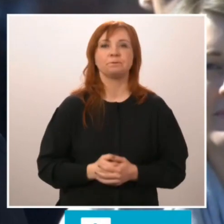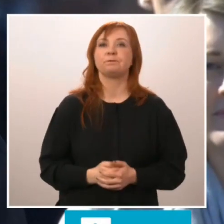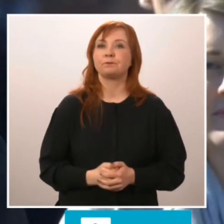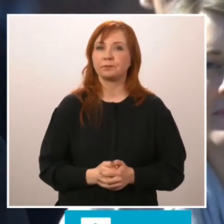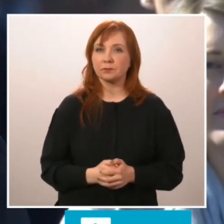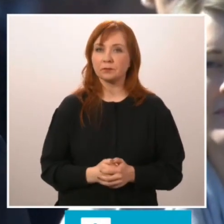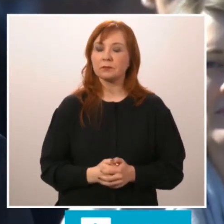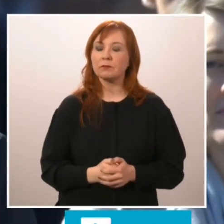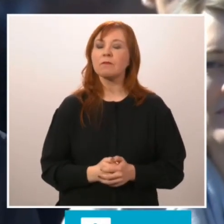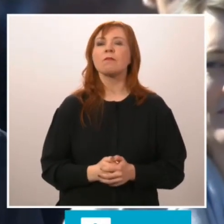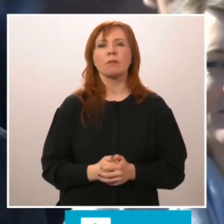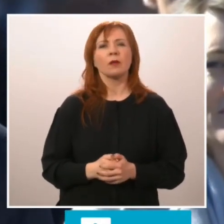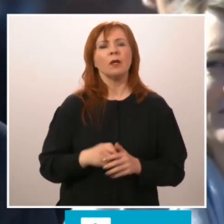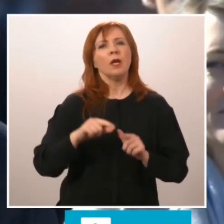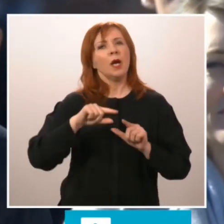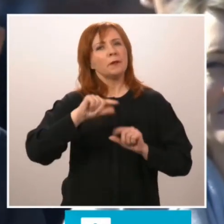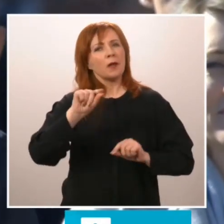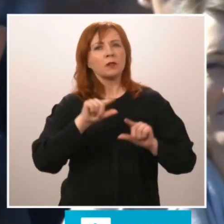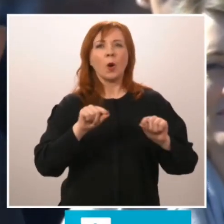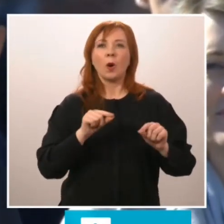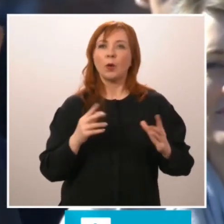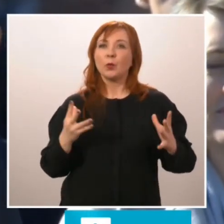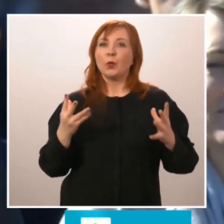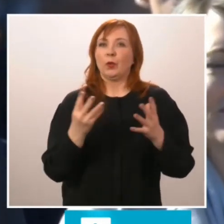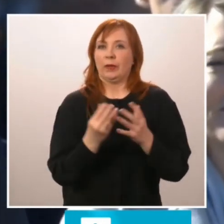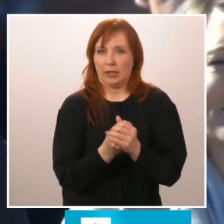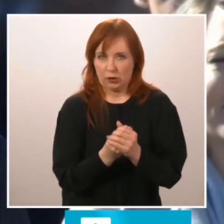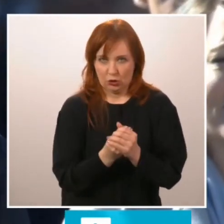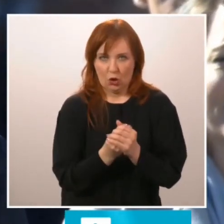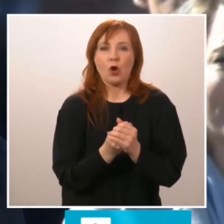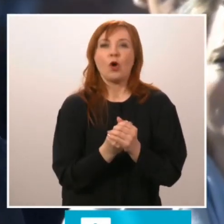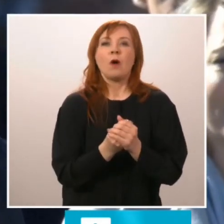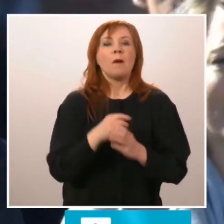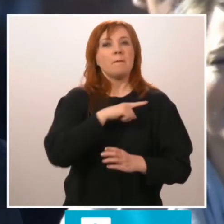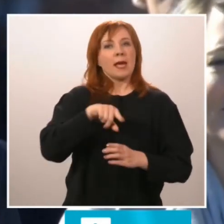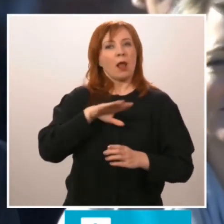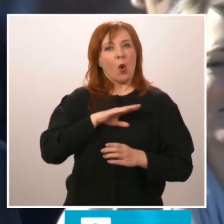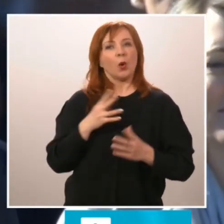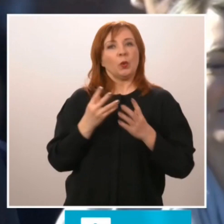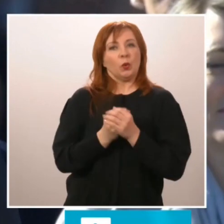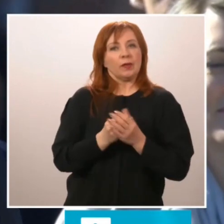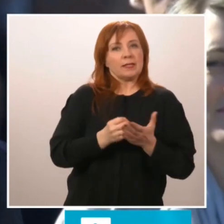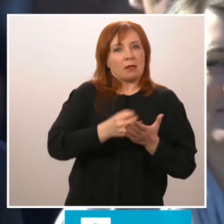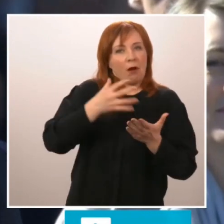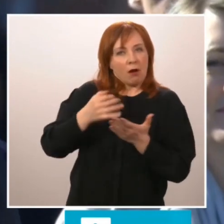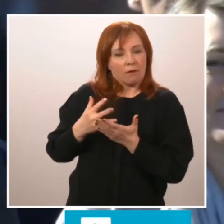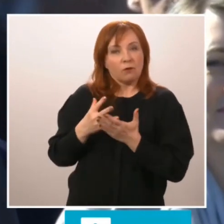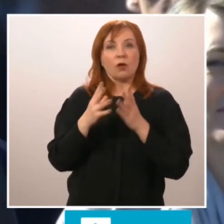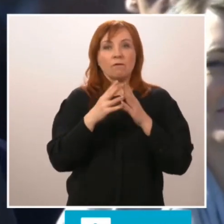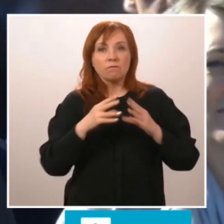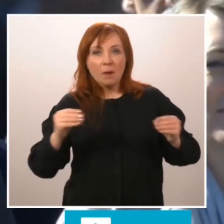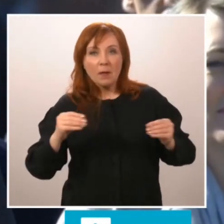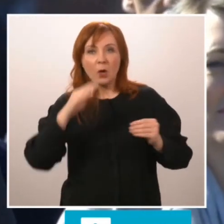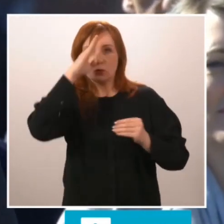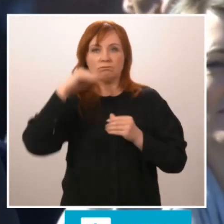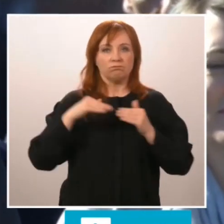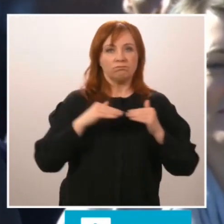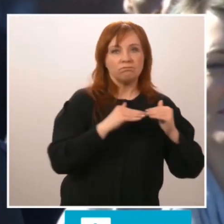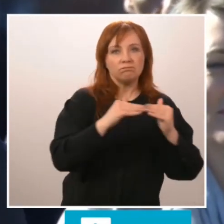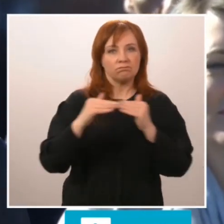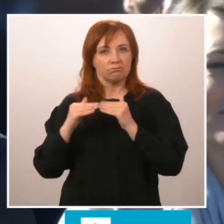NATO is a community united by our values, freedom, democracy and the rule of law.